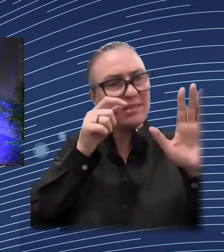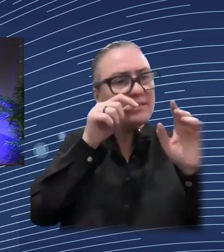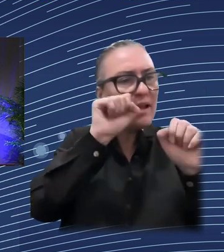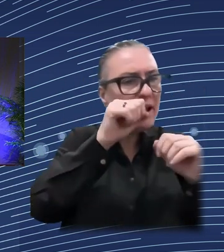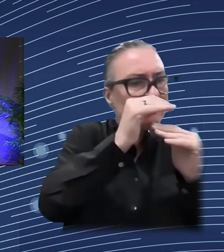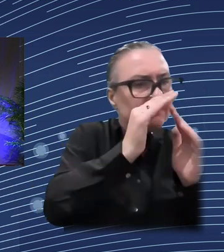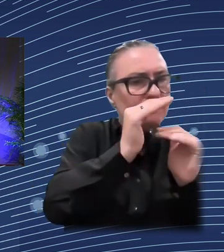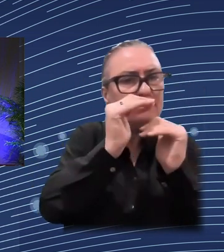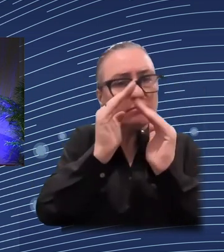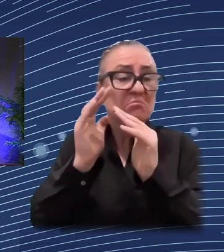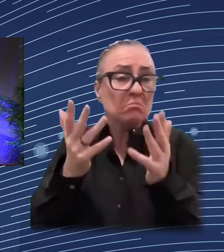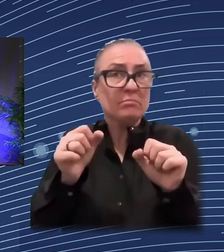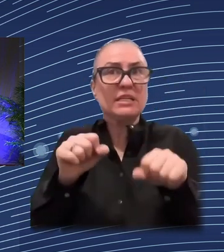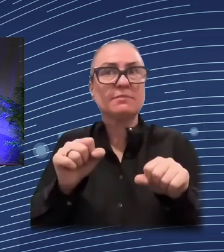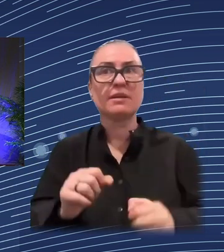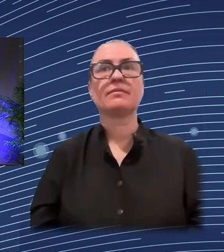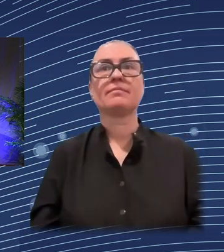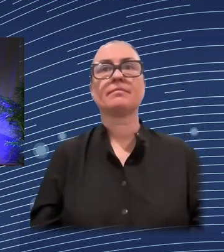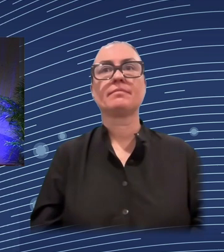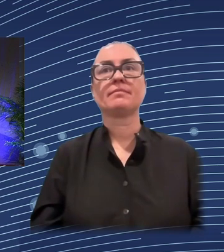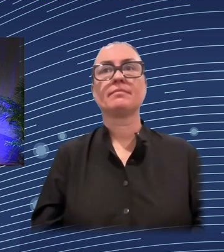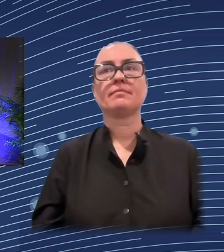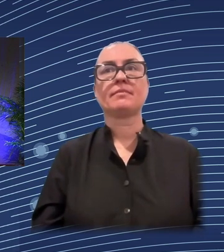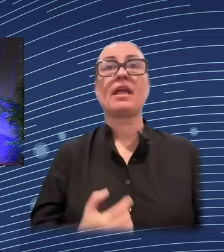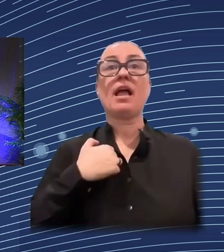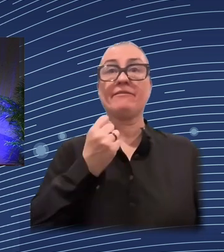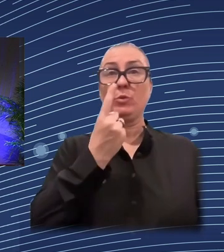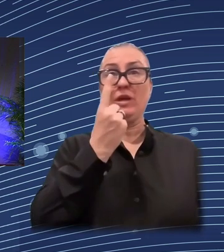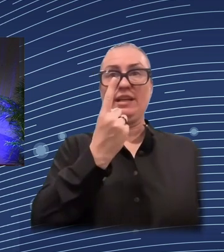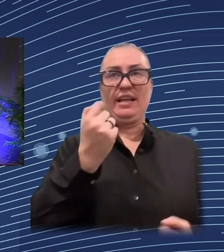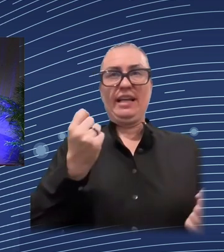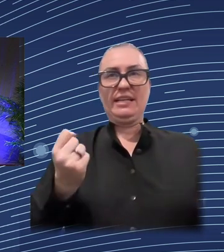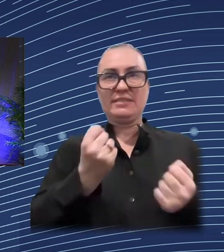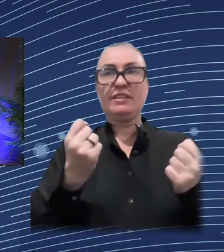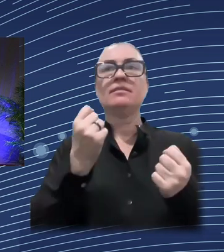like to give to today's session? Who wants to start?